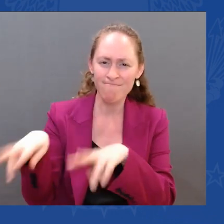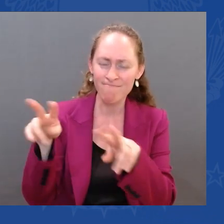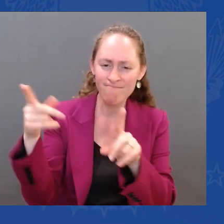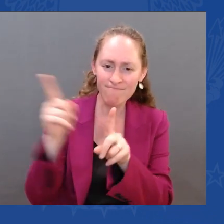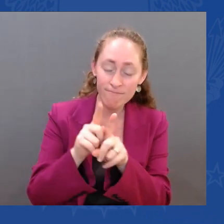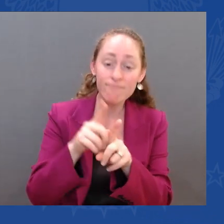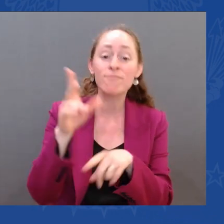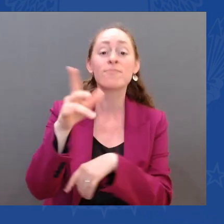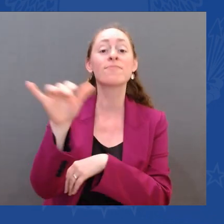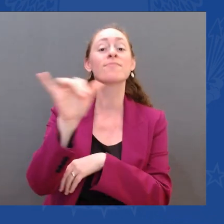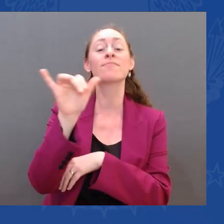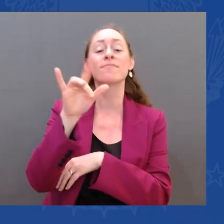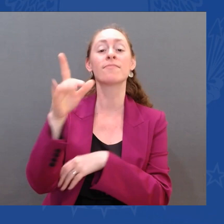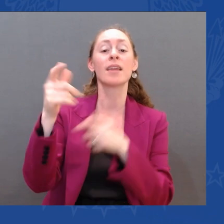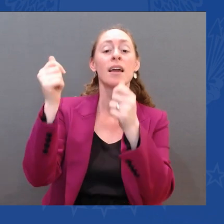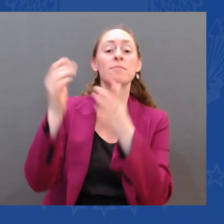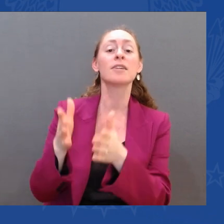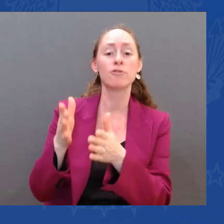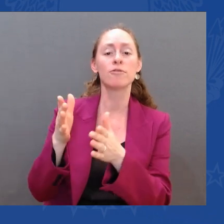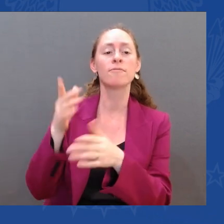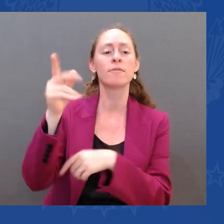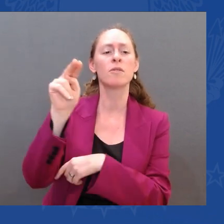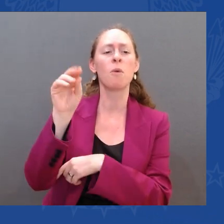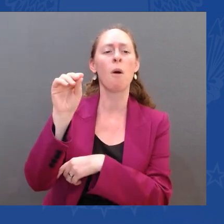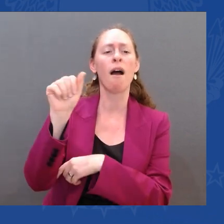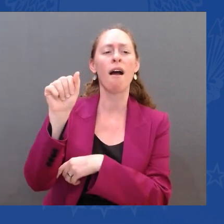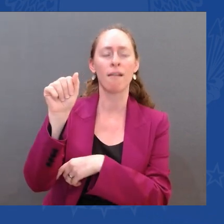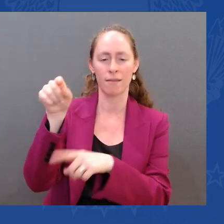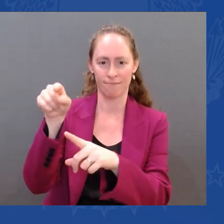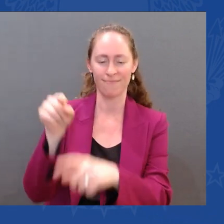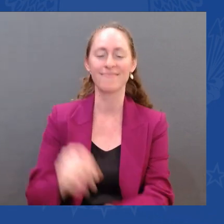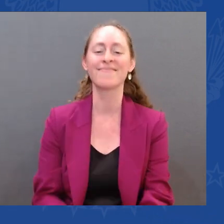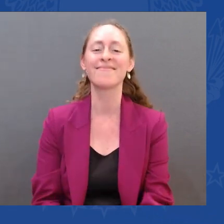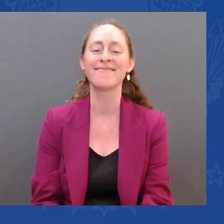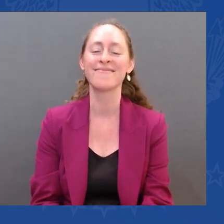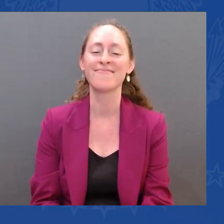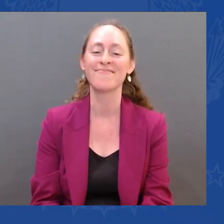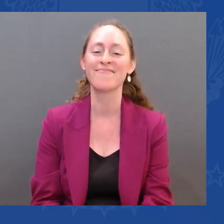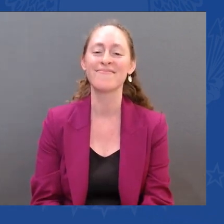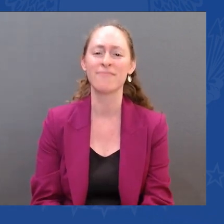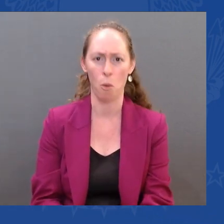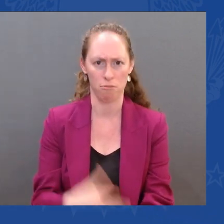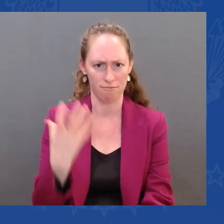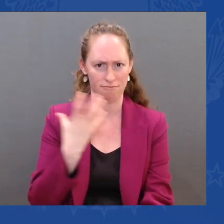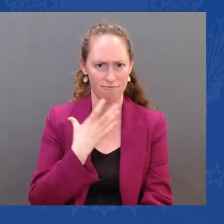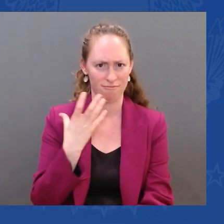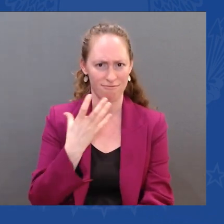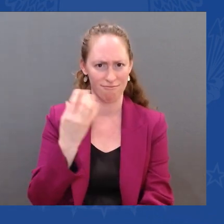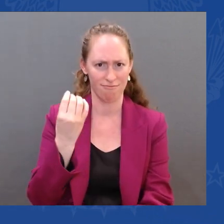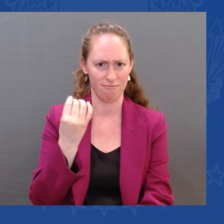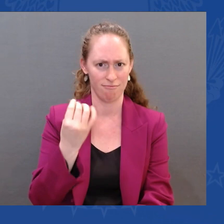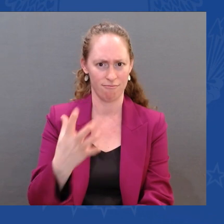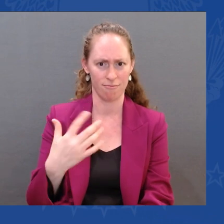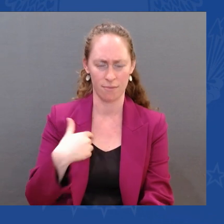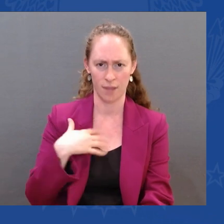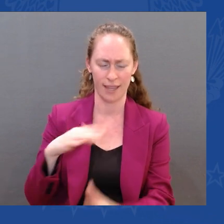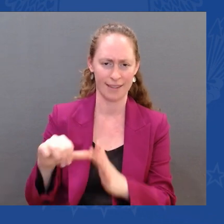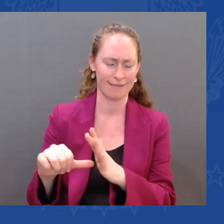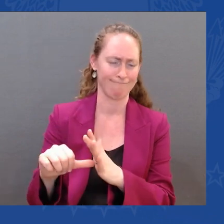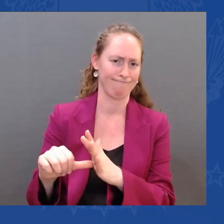It really is amazing what you all do to protect us. And it's astounding.